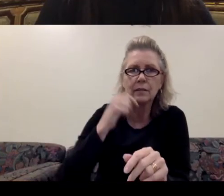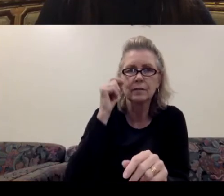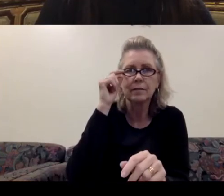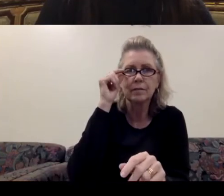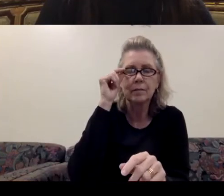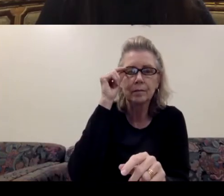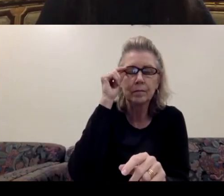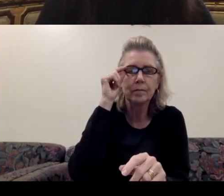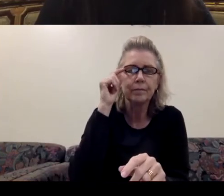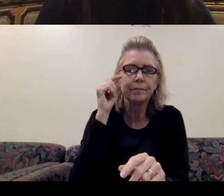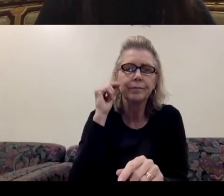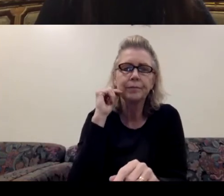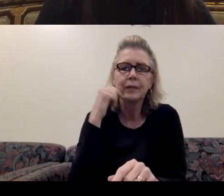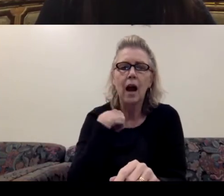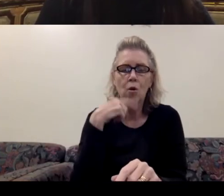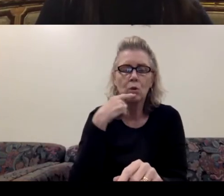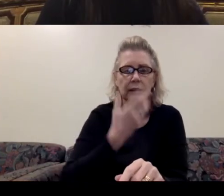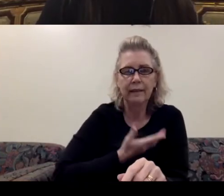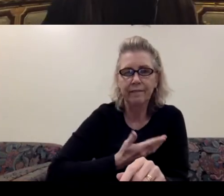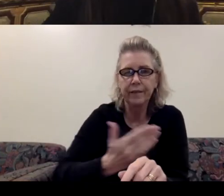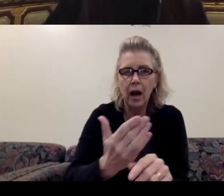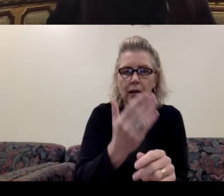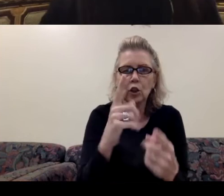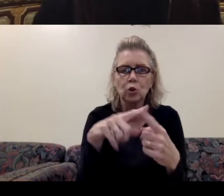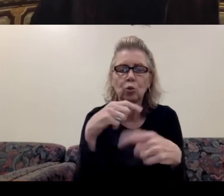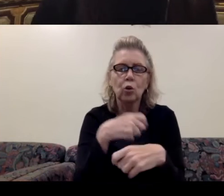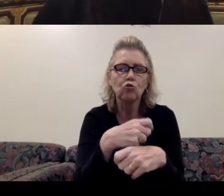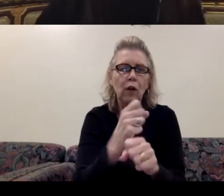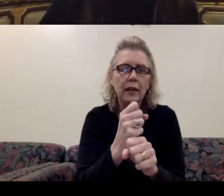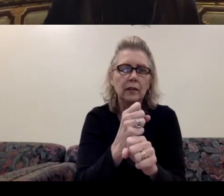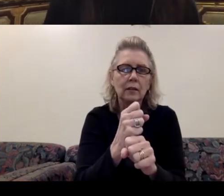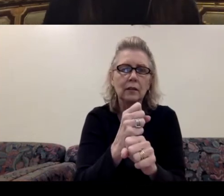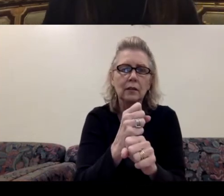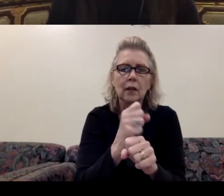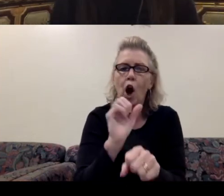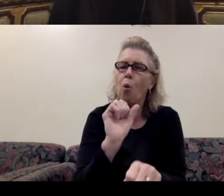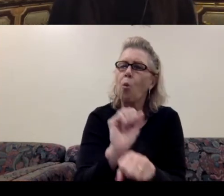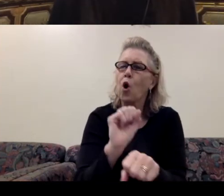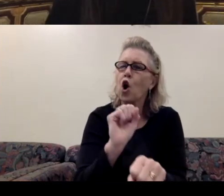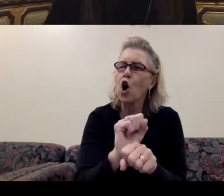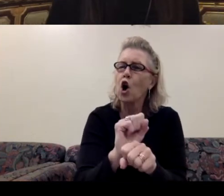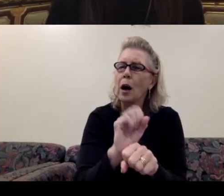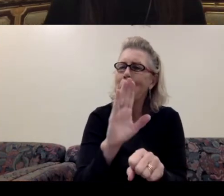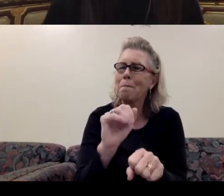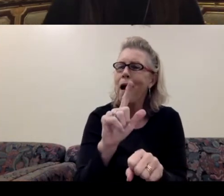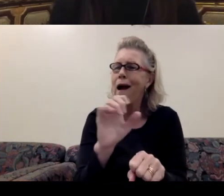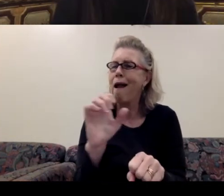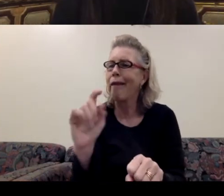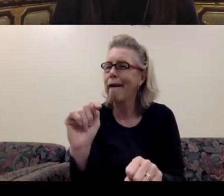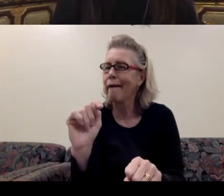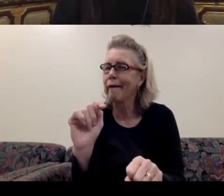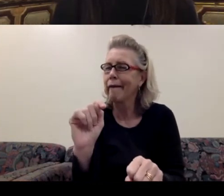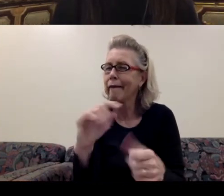I was, um, invited to, uh, create a work ballet in Rotterdam